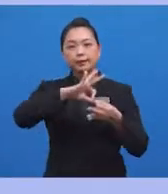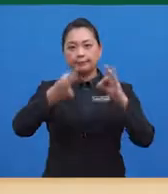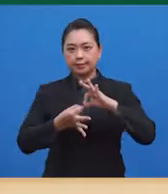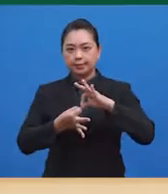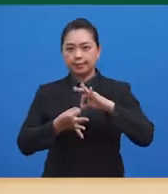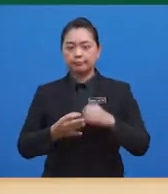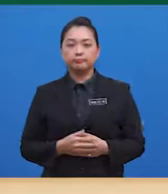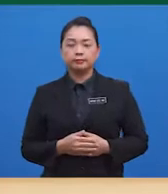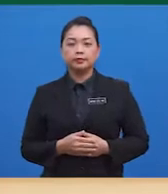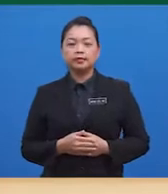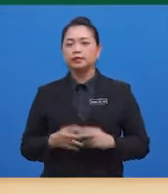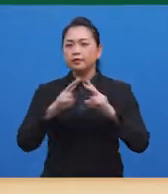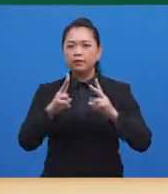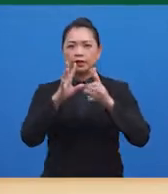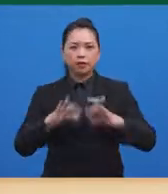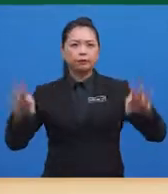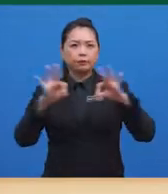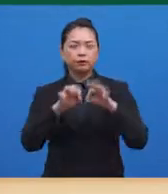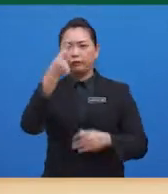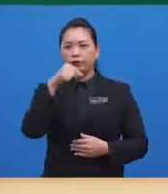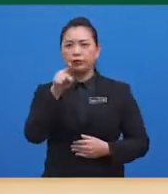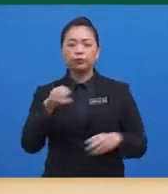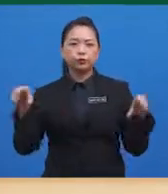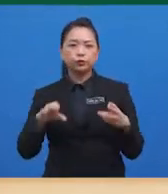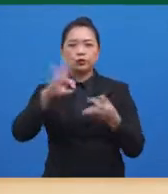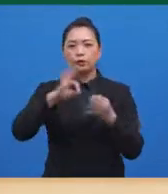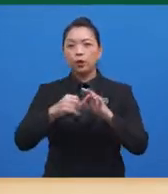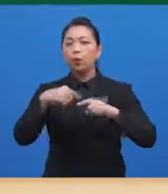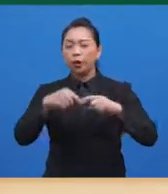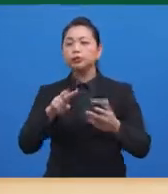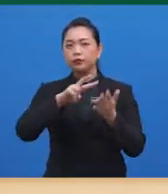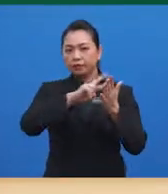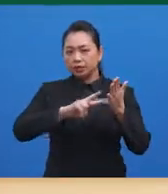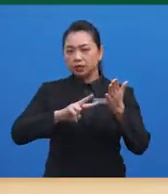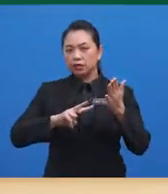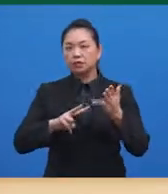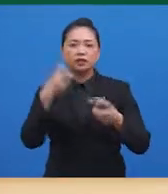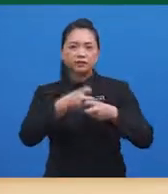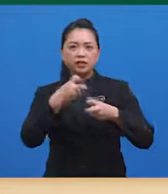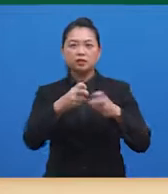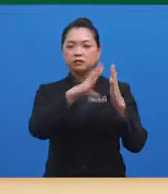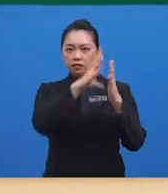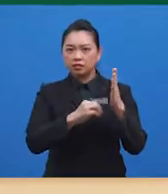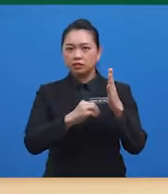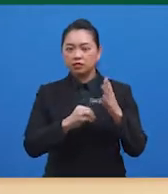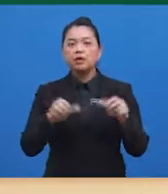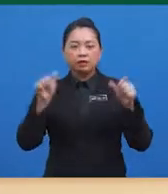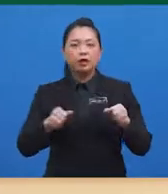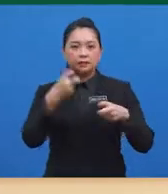inferences. Now it is very important for you to make inferences when you read a difficult text. A text can be difficult